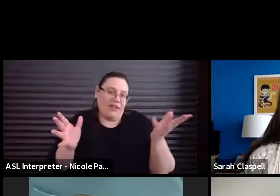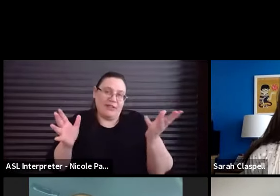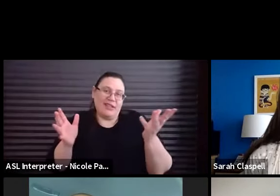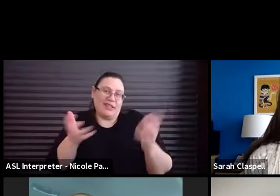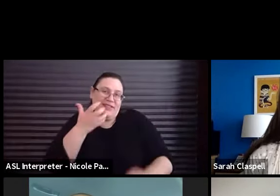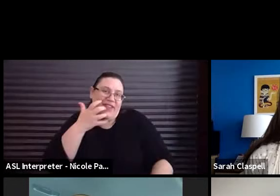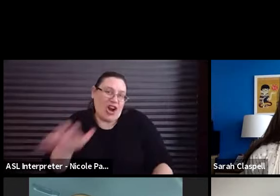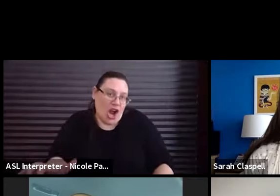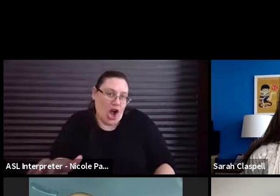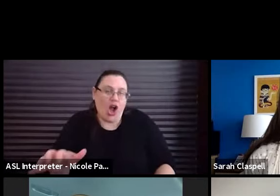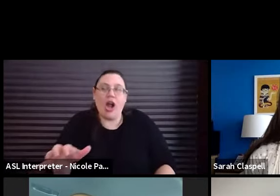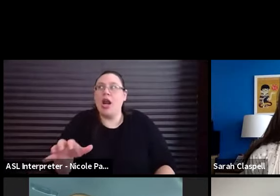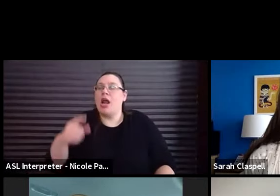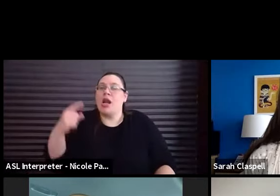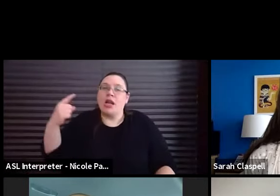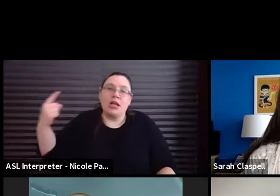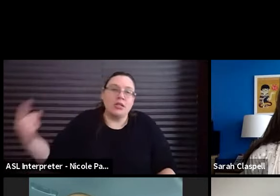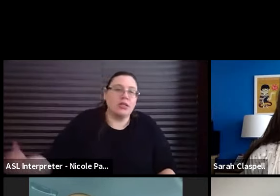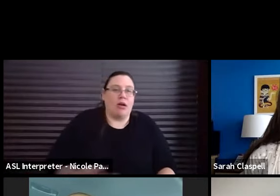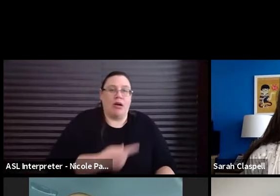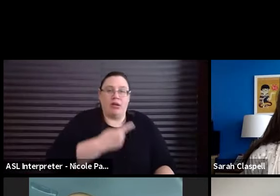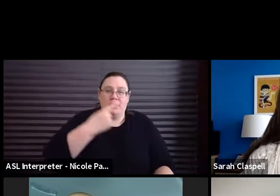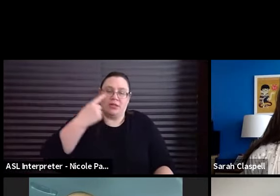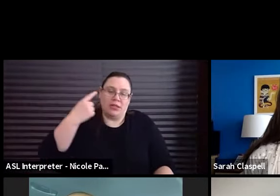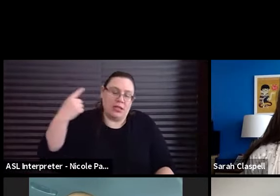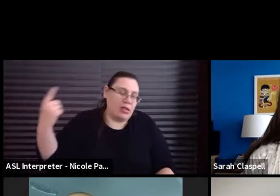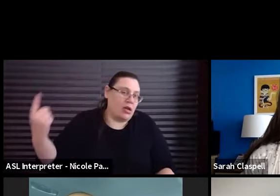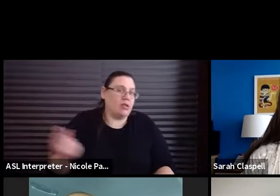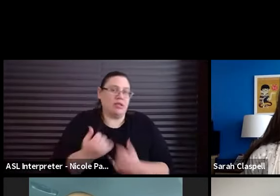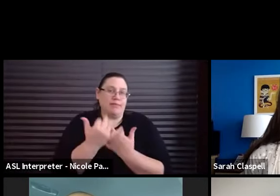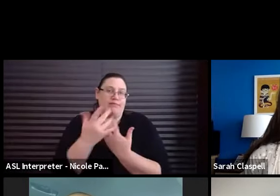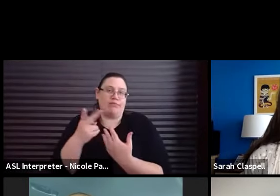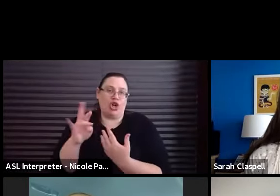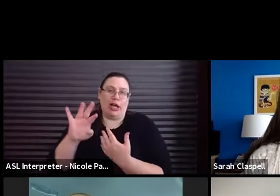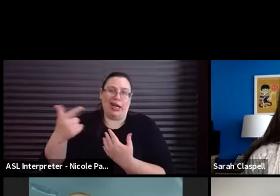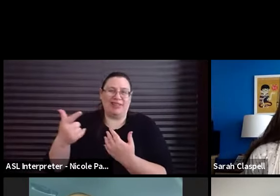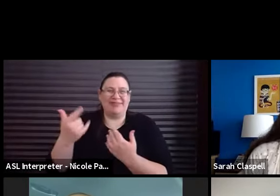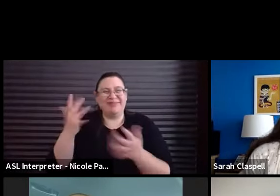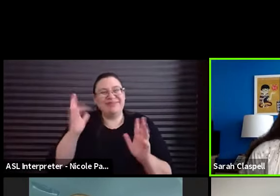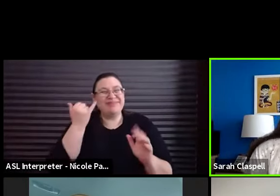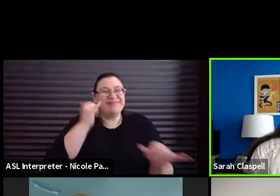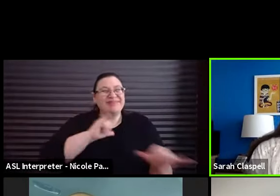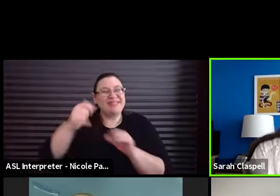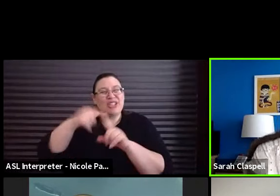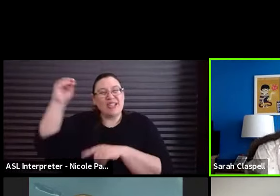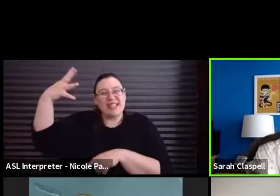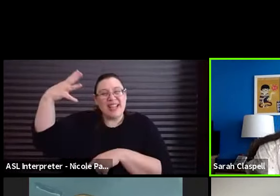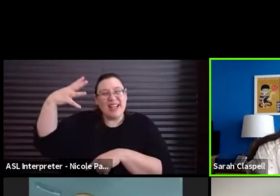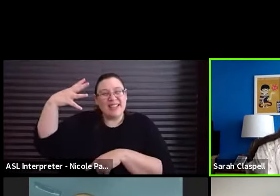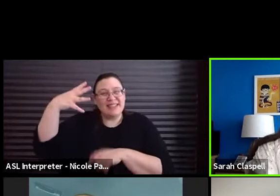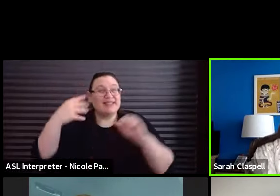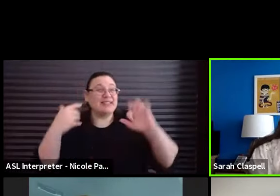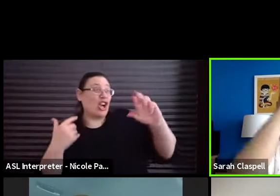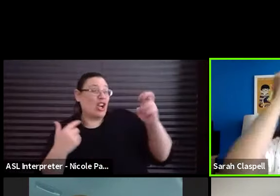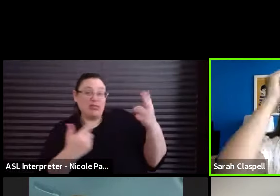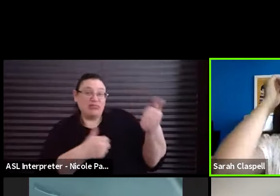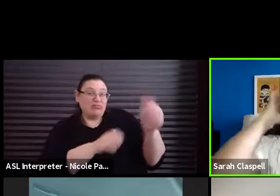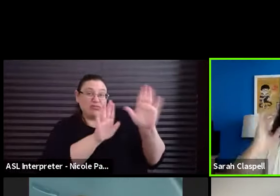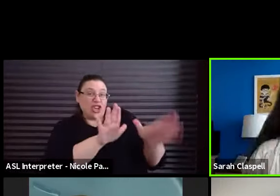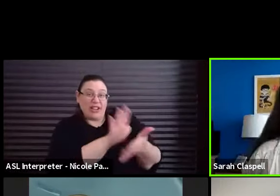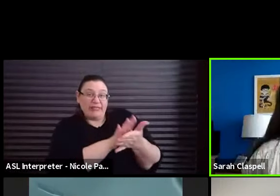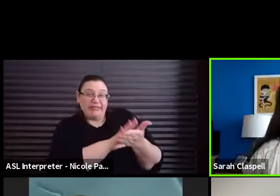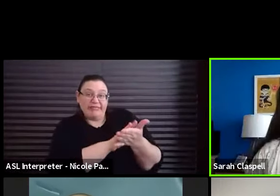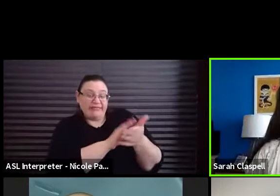and it is constantly, constantly burning a little bit similar to the sun. True. Great. Um,